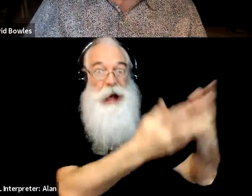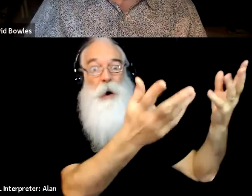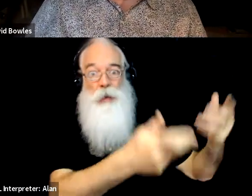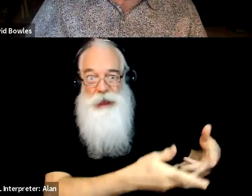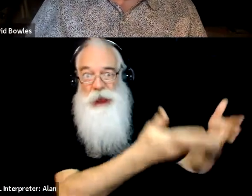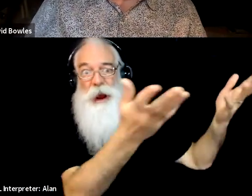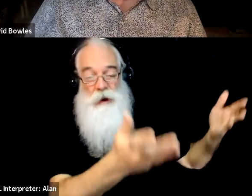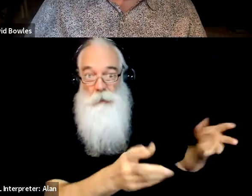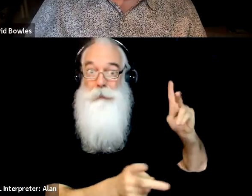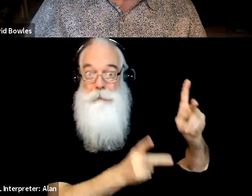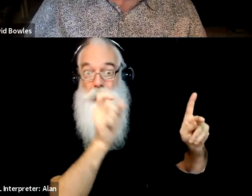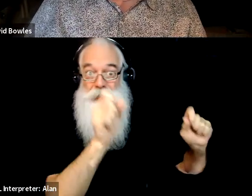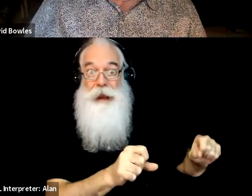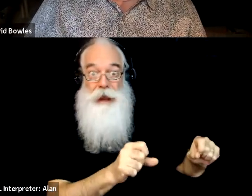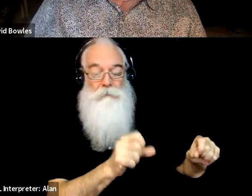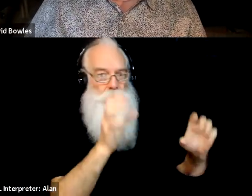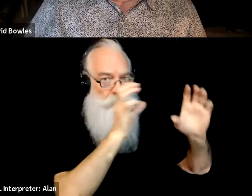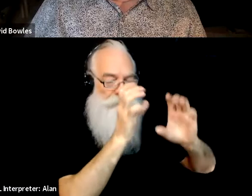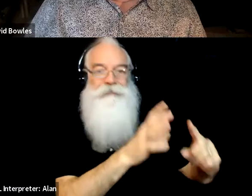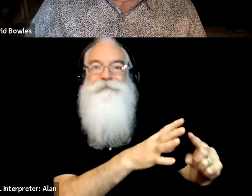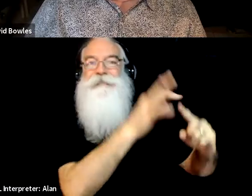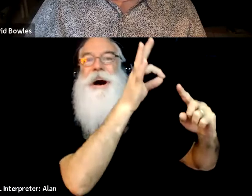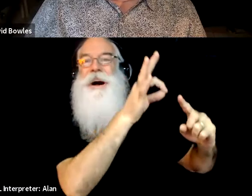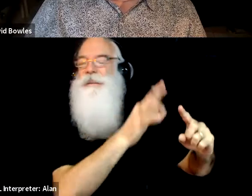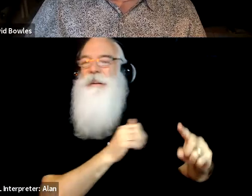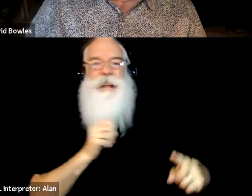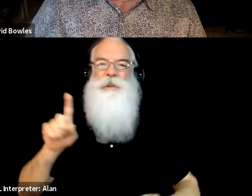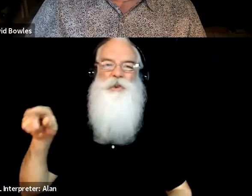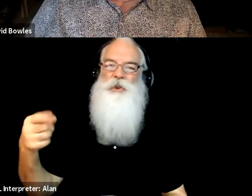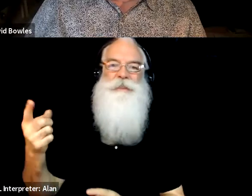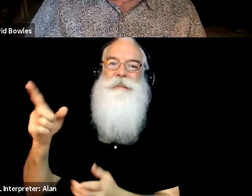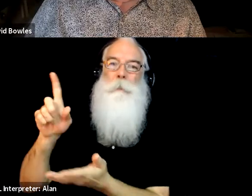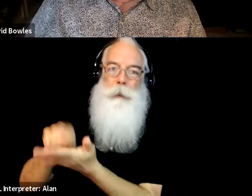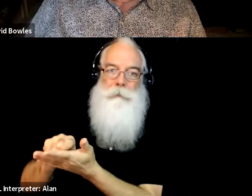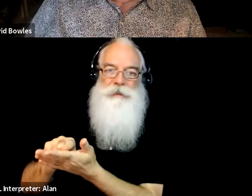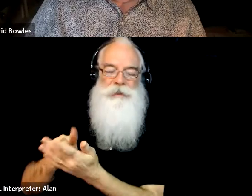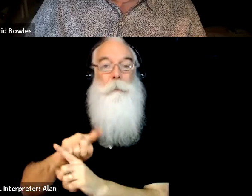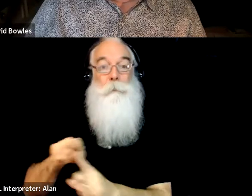beyond it just being sort of published. And I wondered if you could talk a little bit more about that.